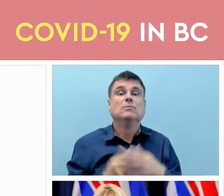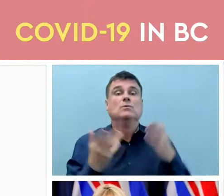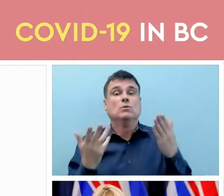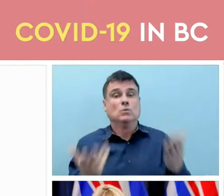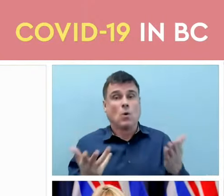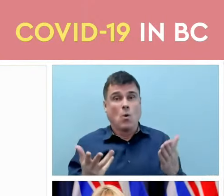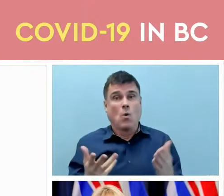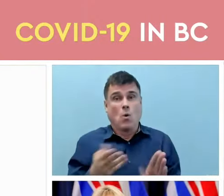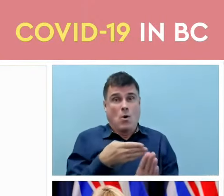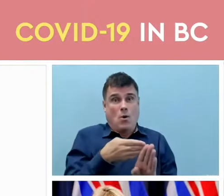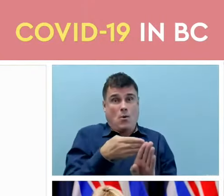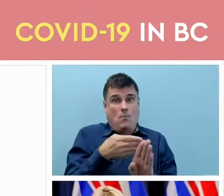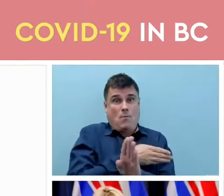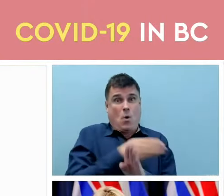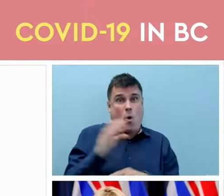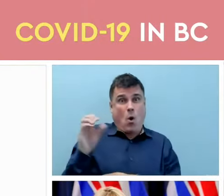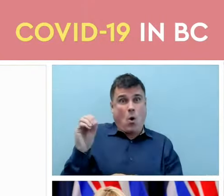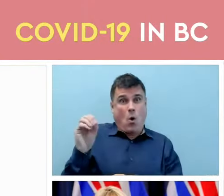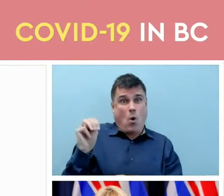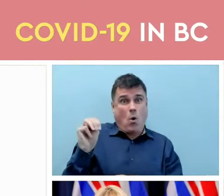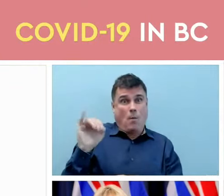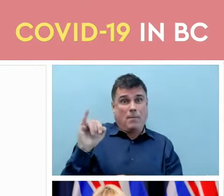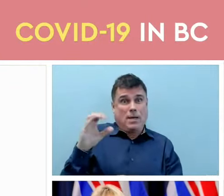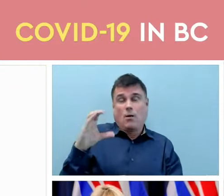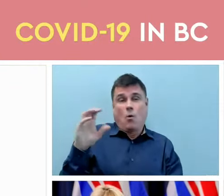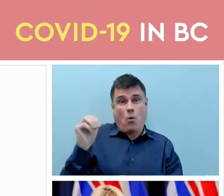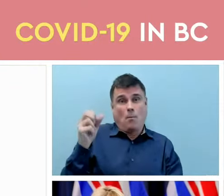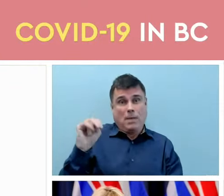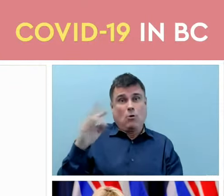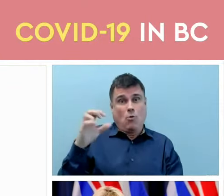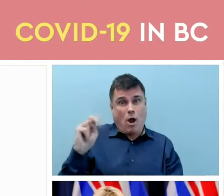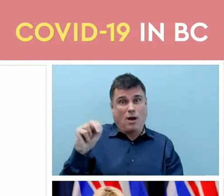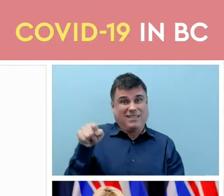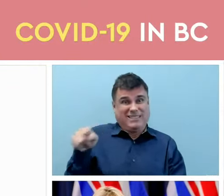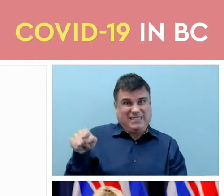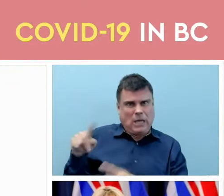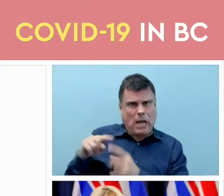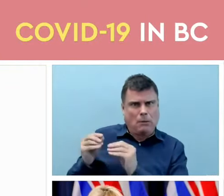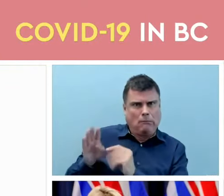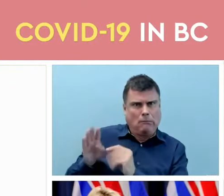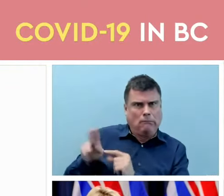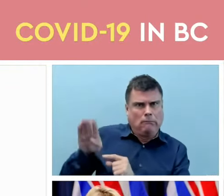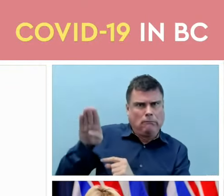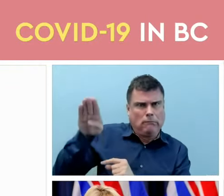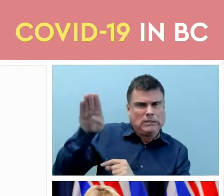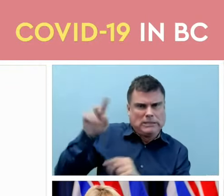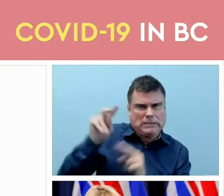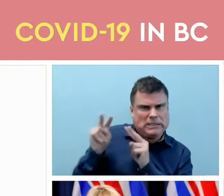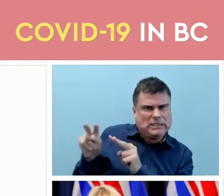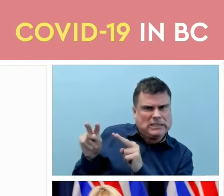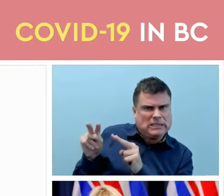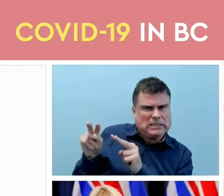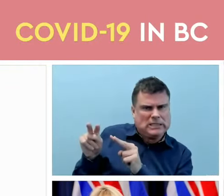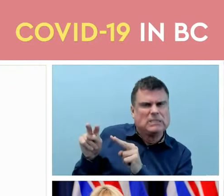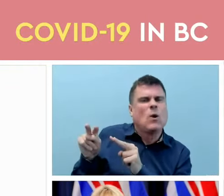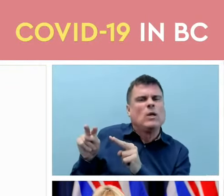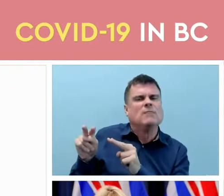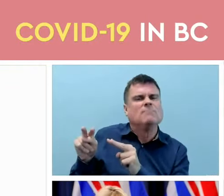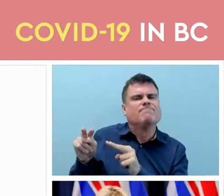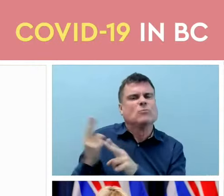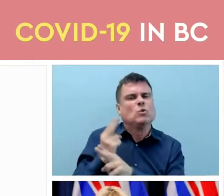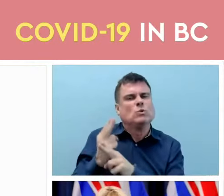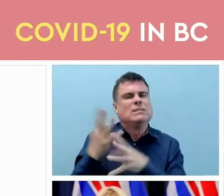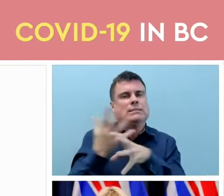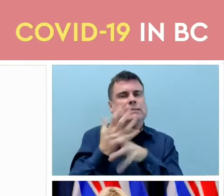didn't understand exactly what the conditions were going to be with Omicron. So we are now going back to those safety plans,